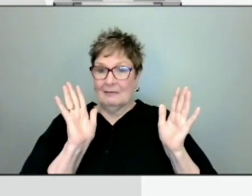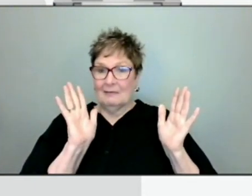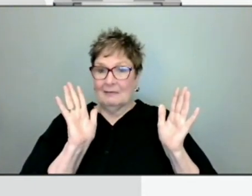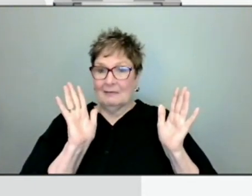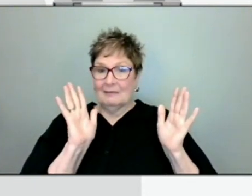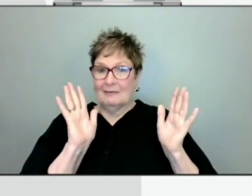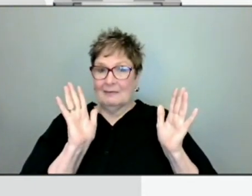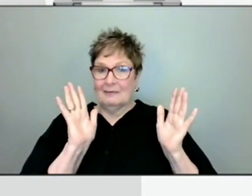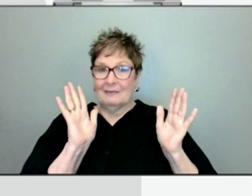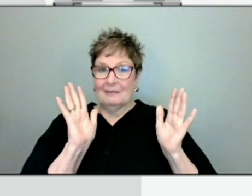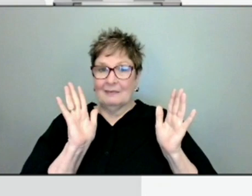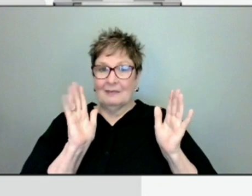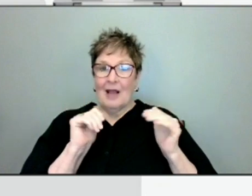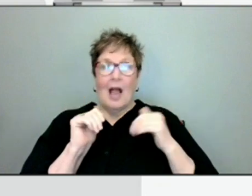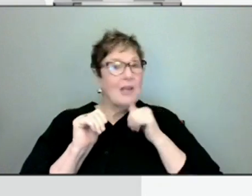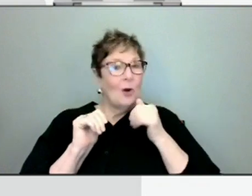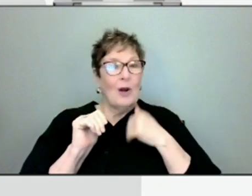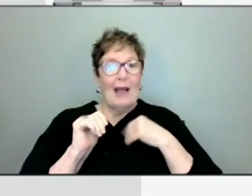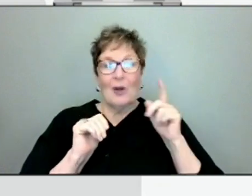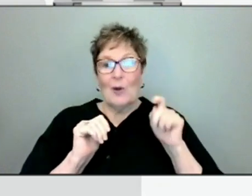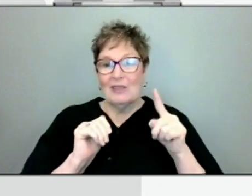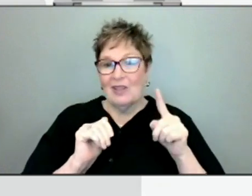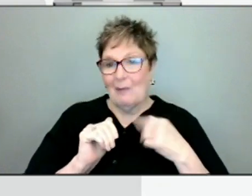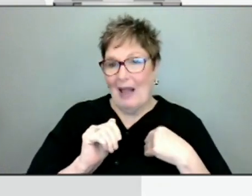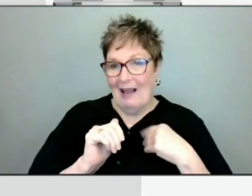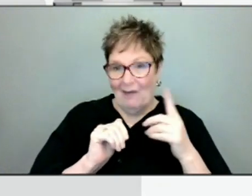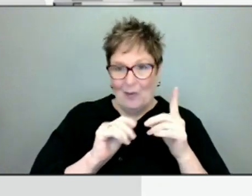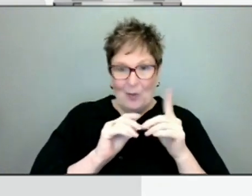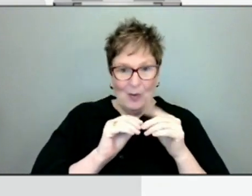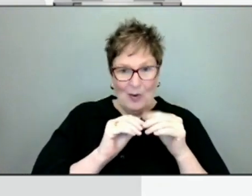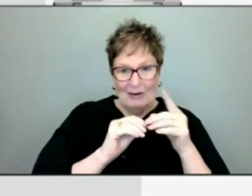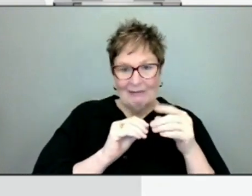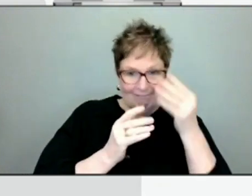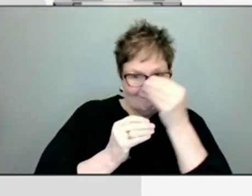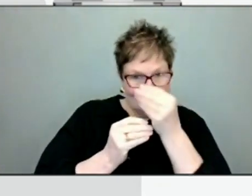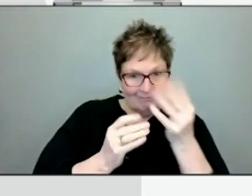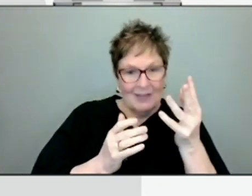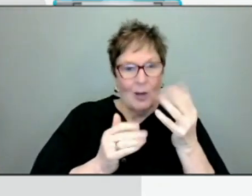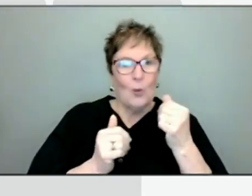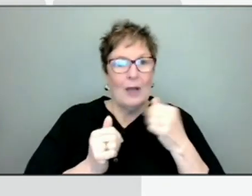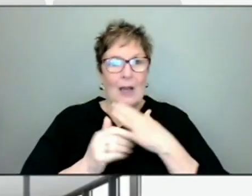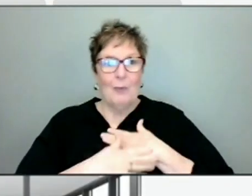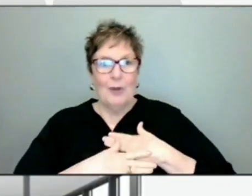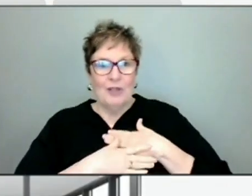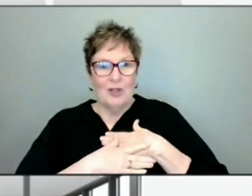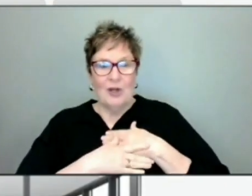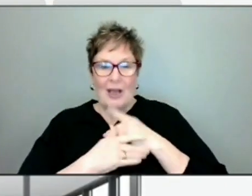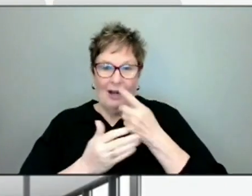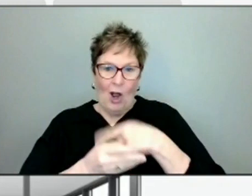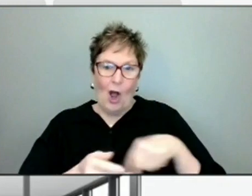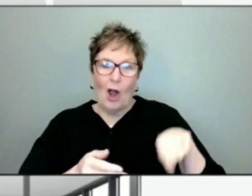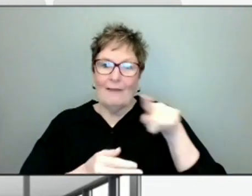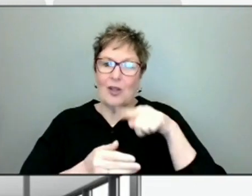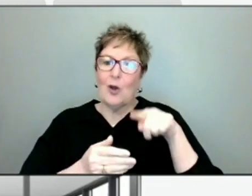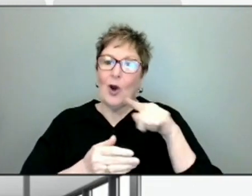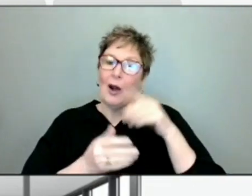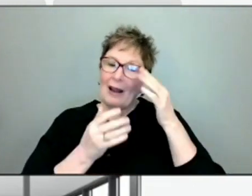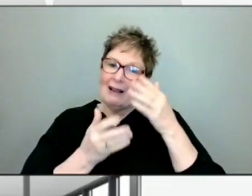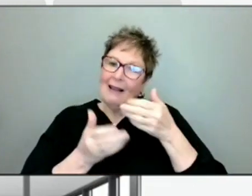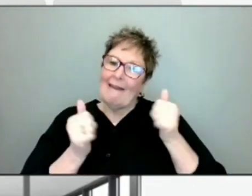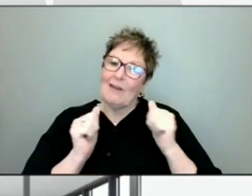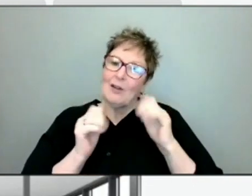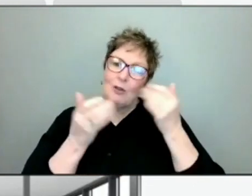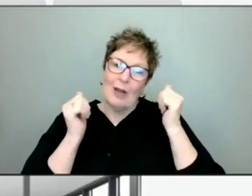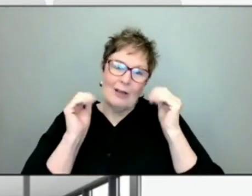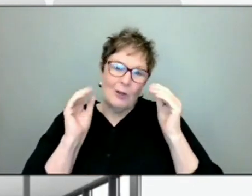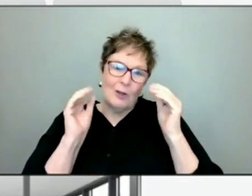I don't have a question, but I will follow up. We appreciate all of y'all, your efforts to educate our community